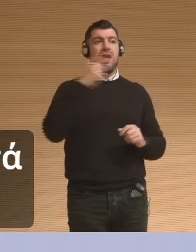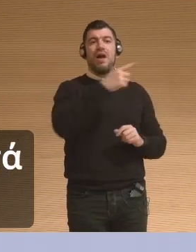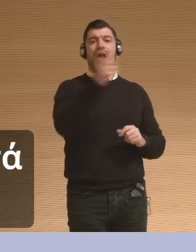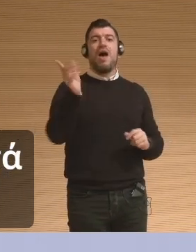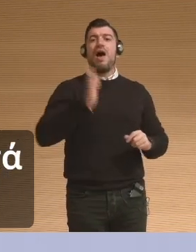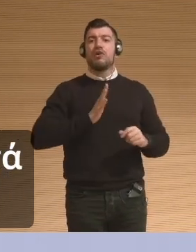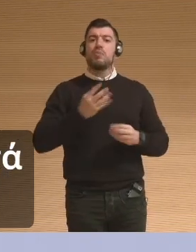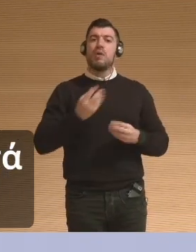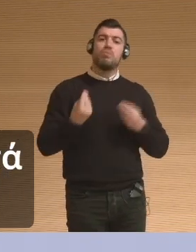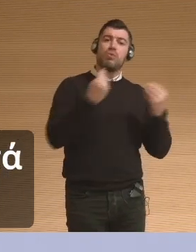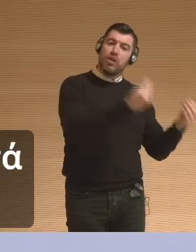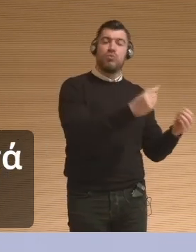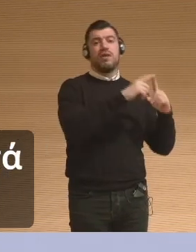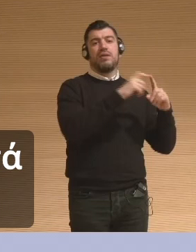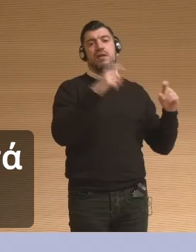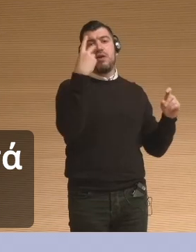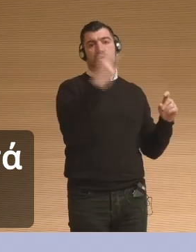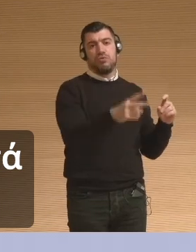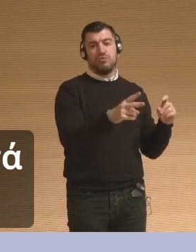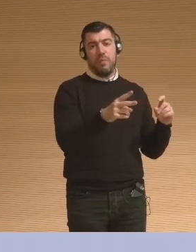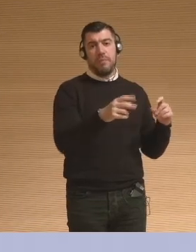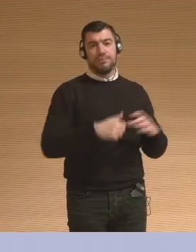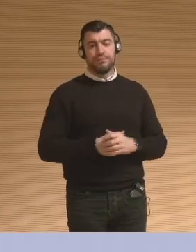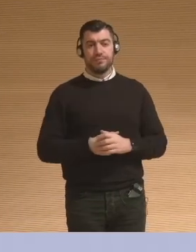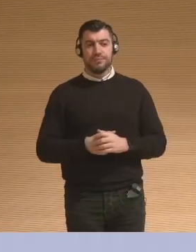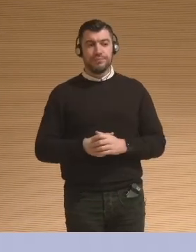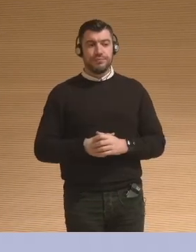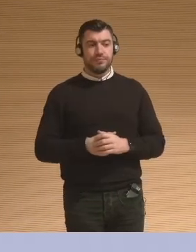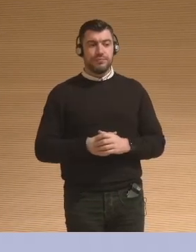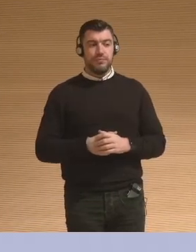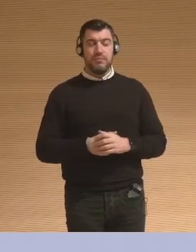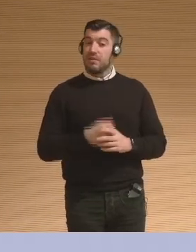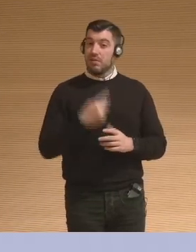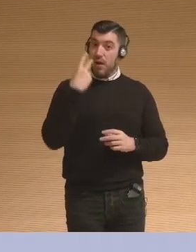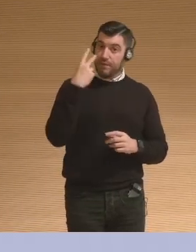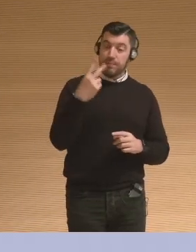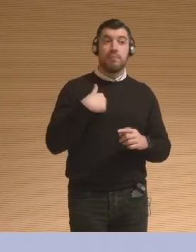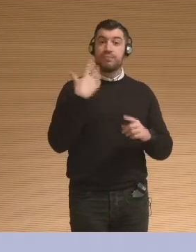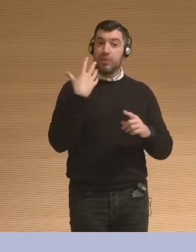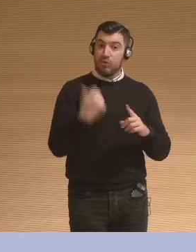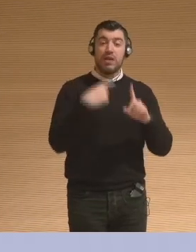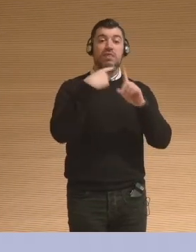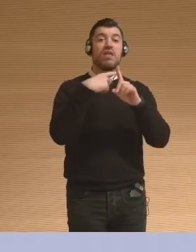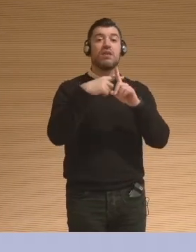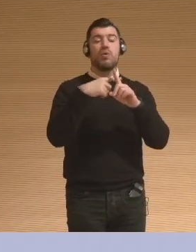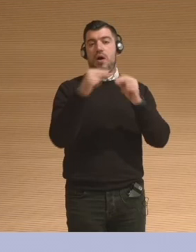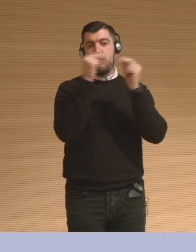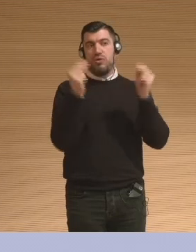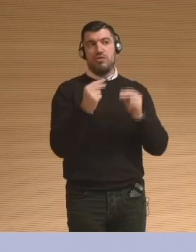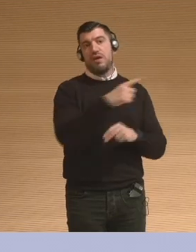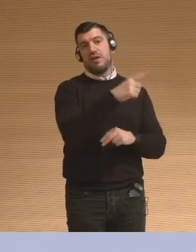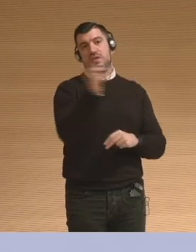these very therapeutic, powerful outcomes. But in the other institutions, it was a little bit